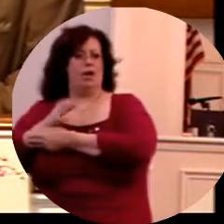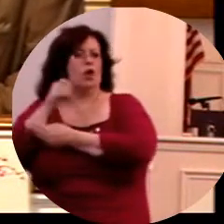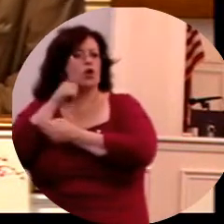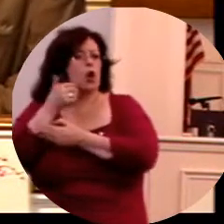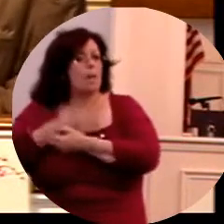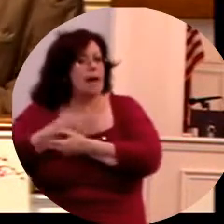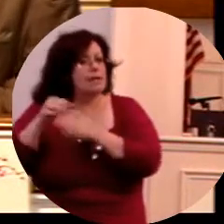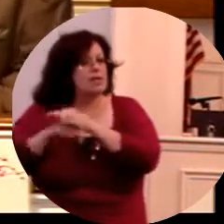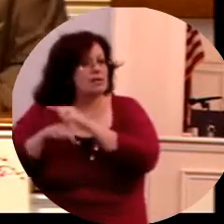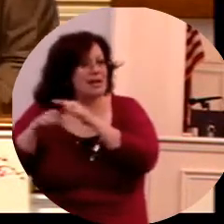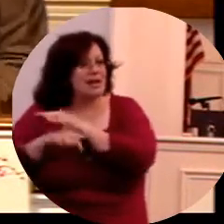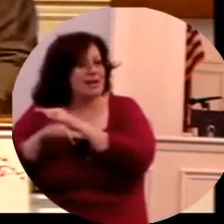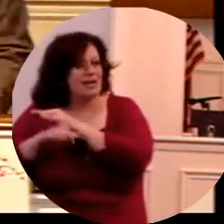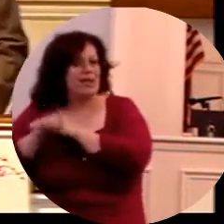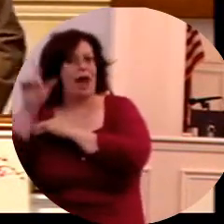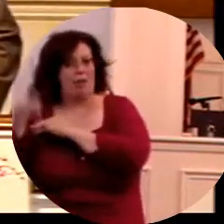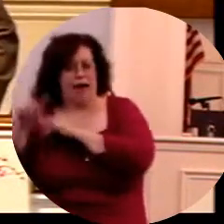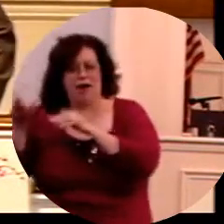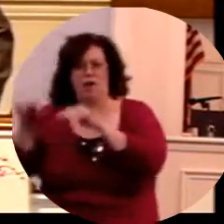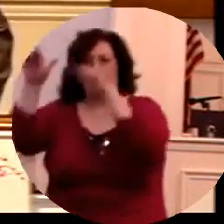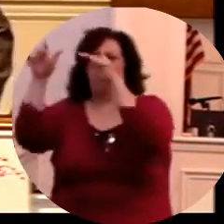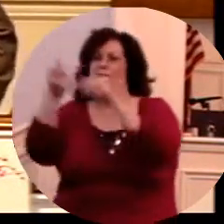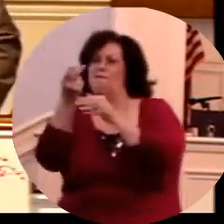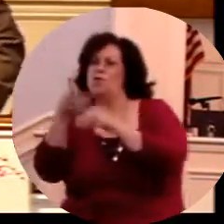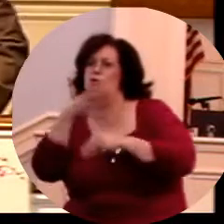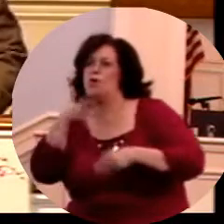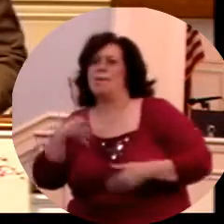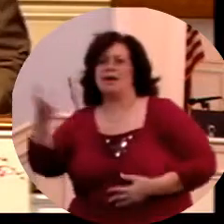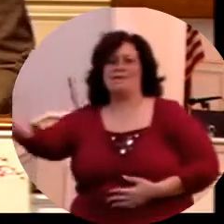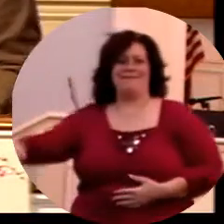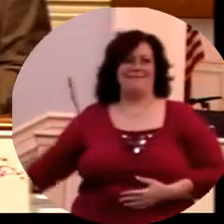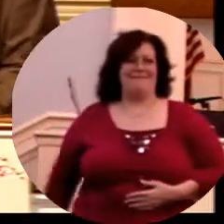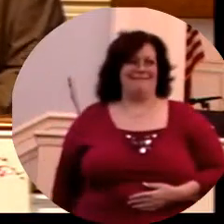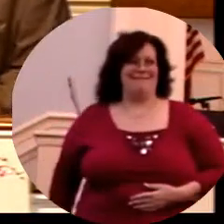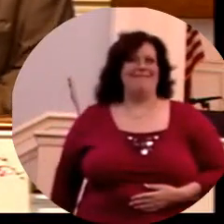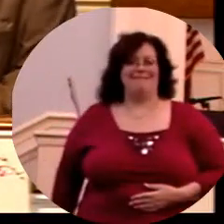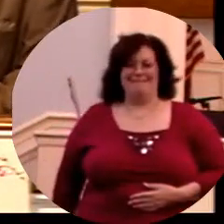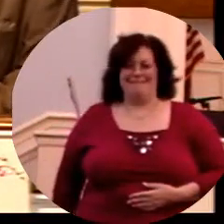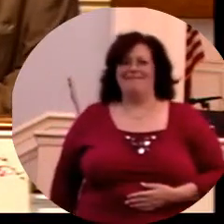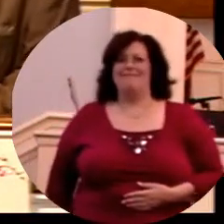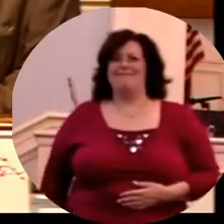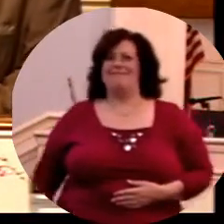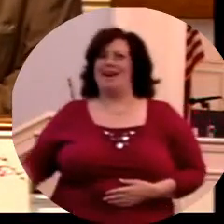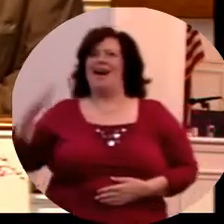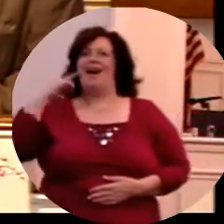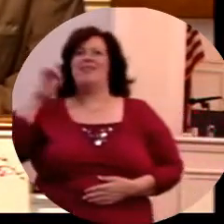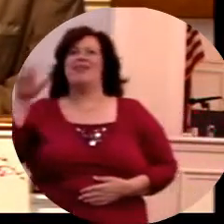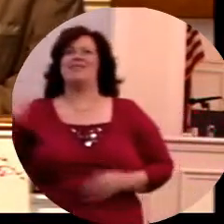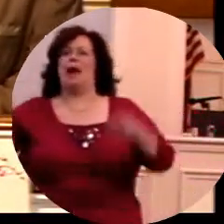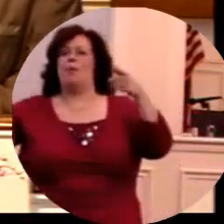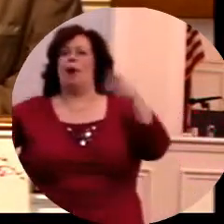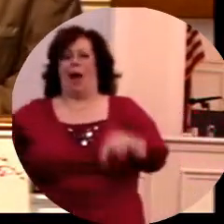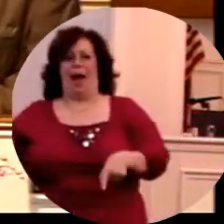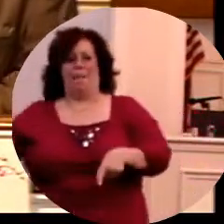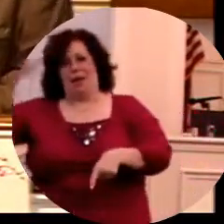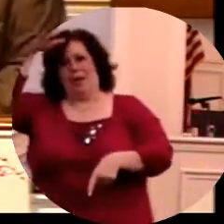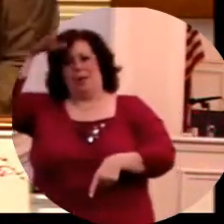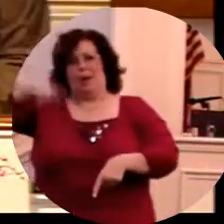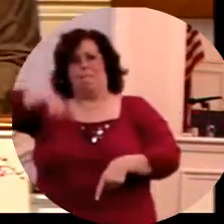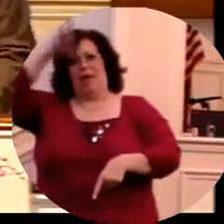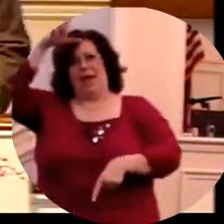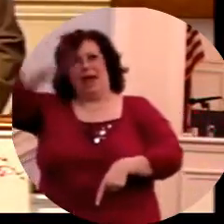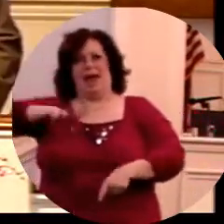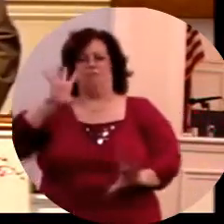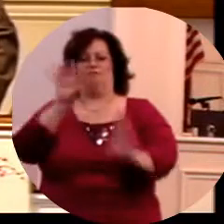That's going to be one of the things that I think will motivate China to come into Armageddon to try to take the world over, so that they can, those men